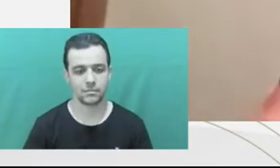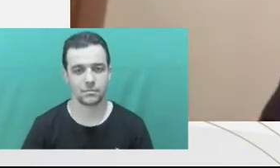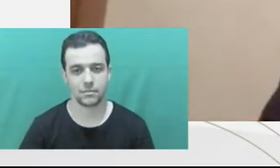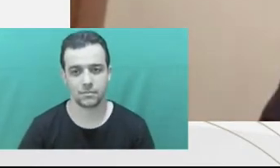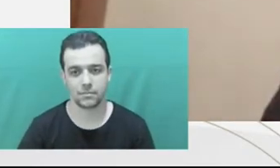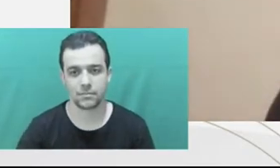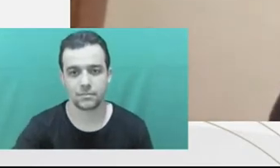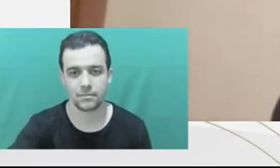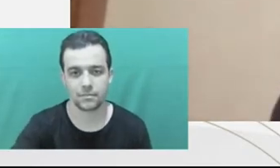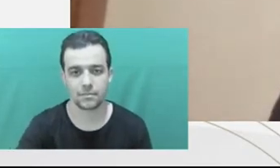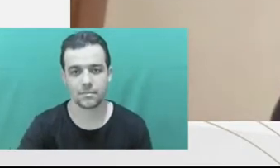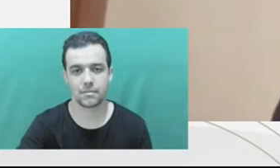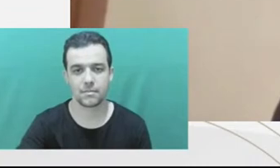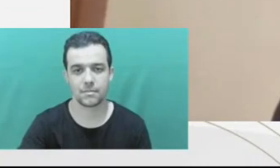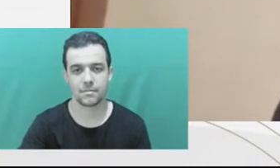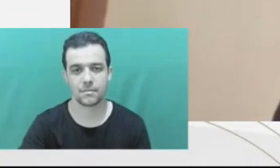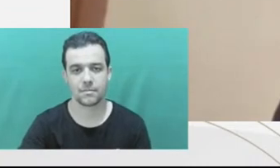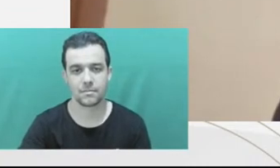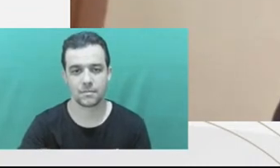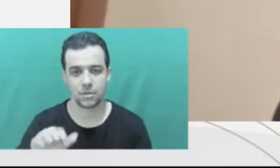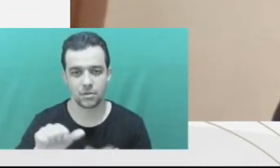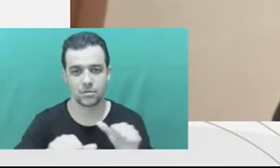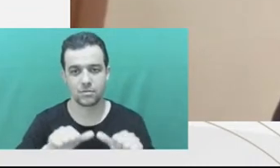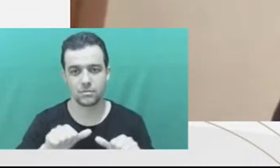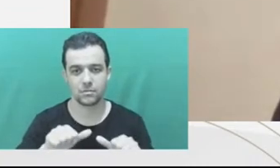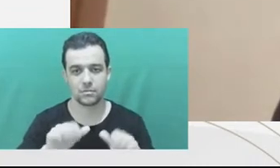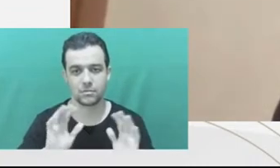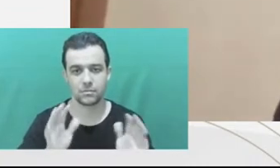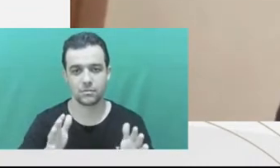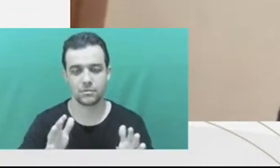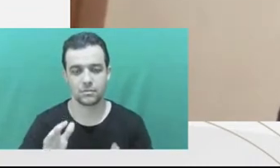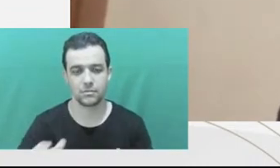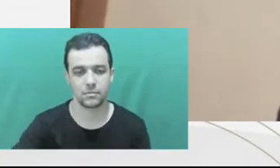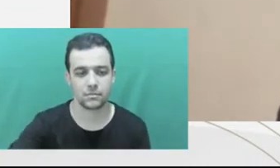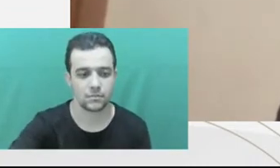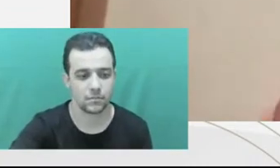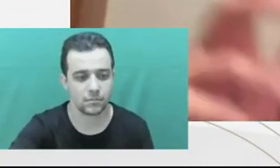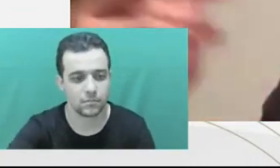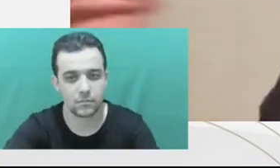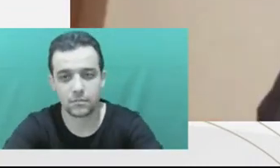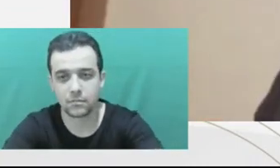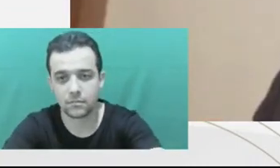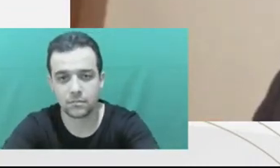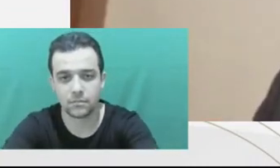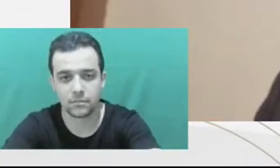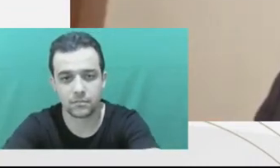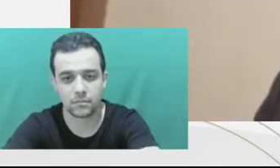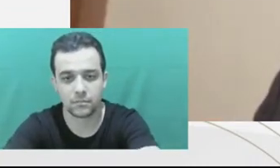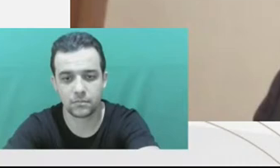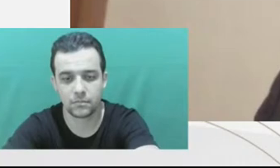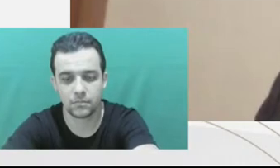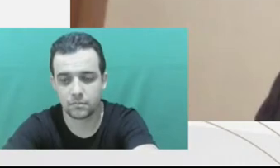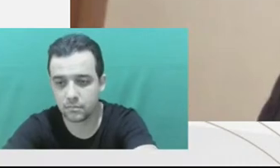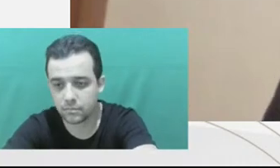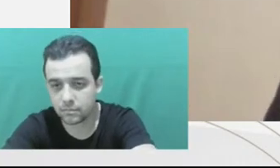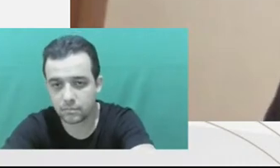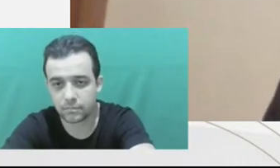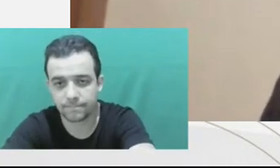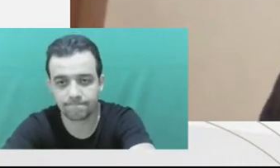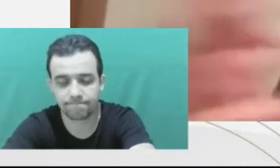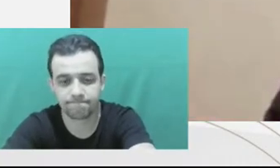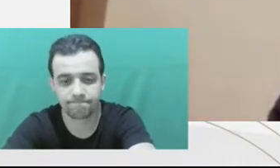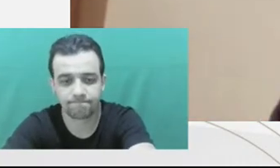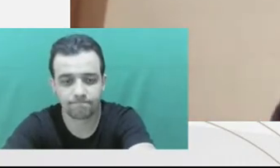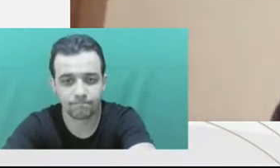negotiation, whether they are confidential or not. But we have confusing rulings when we think about